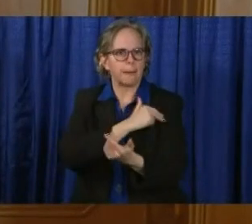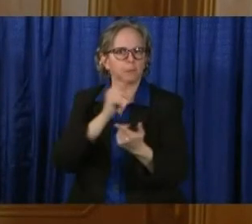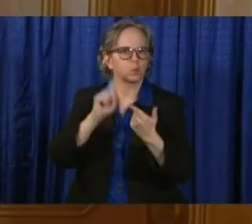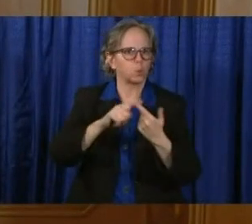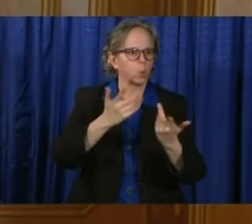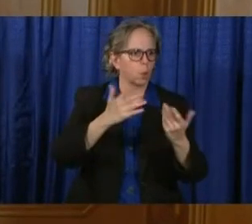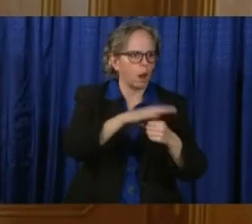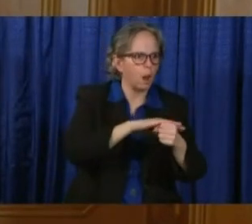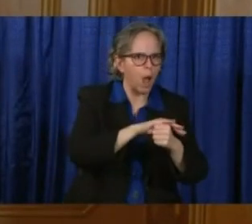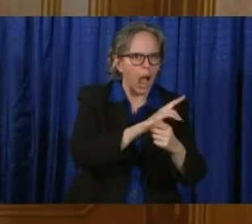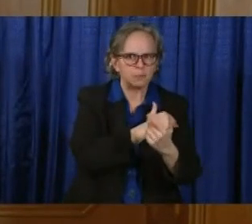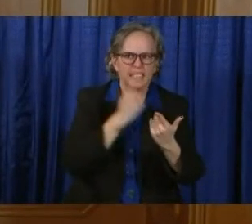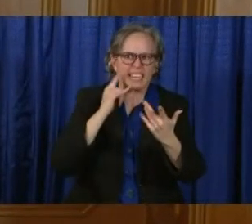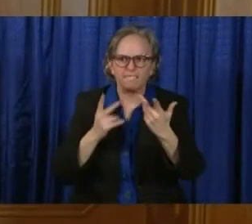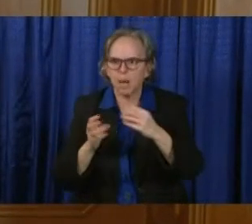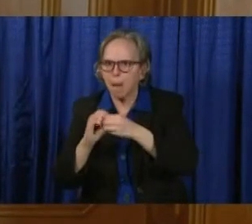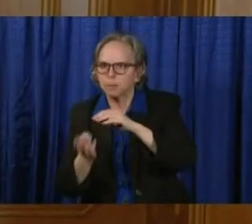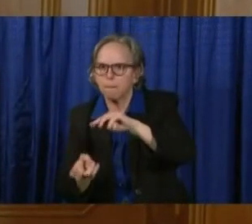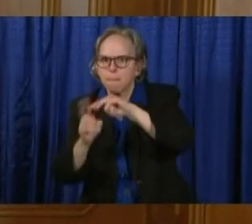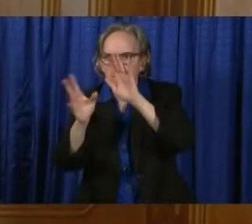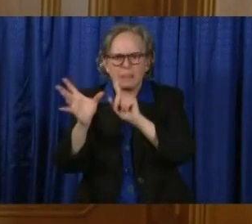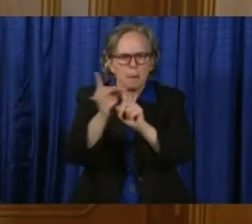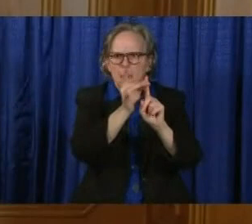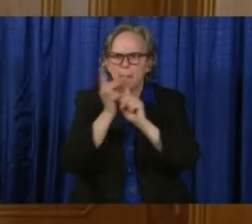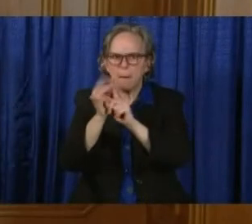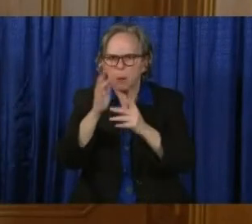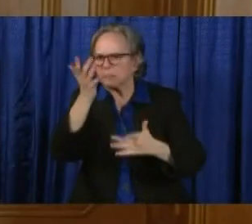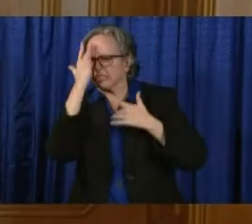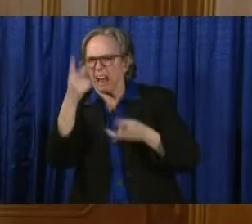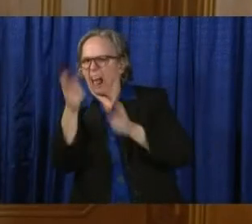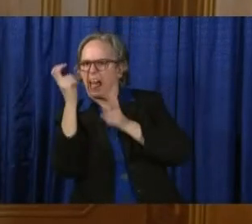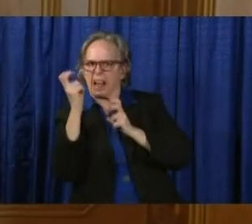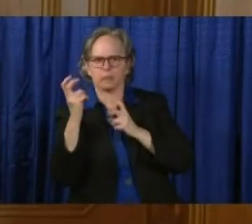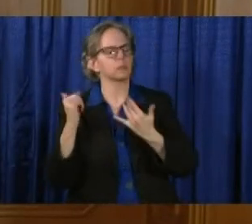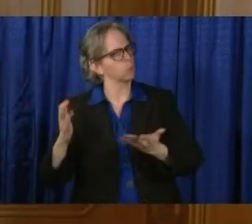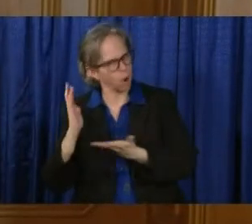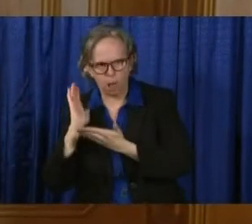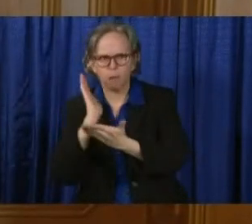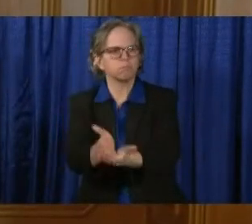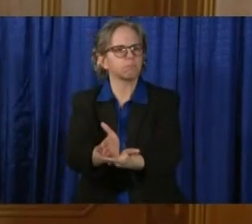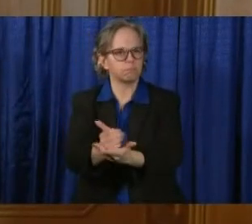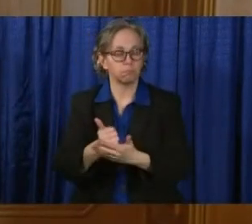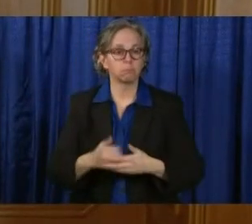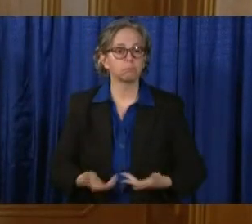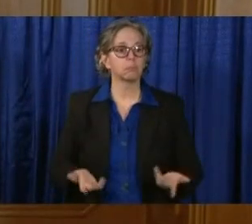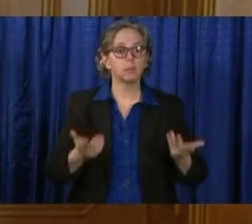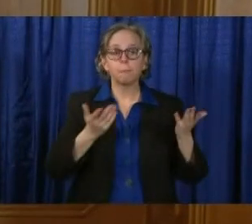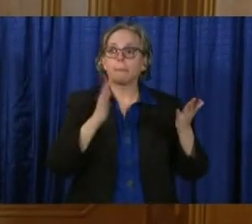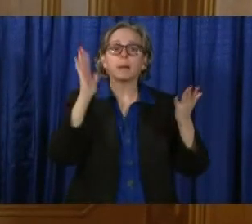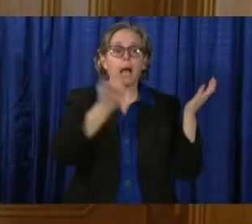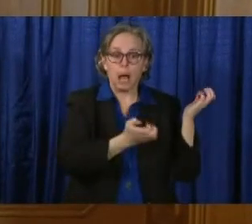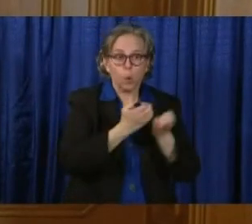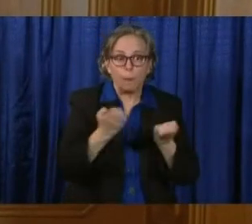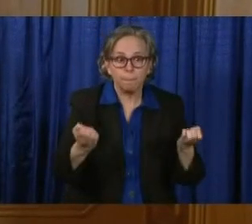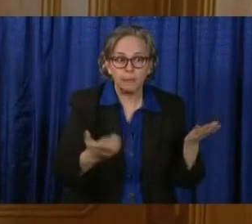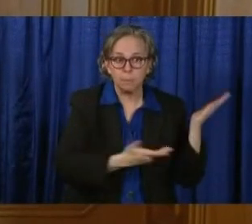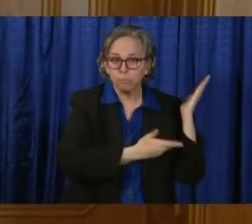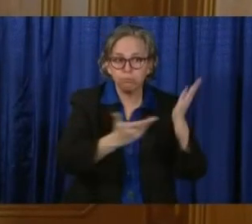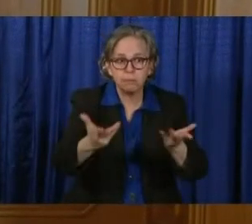staff, the Guard will be bringing equipment, as well as ambulances, with them as well.